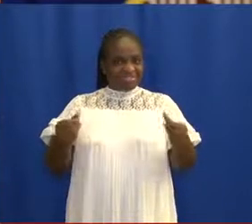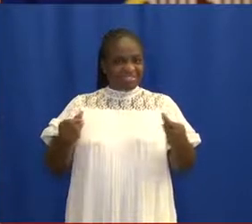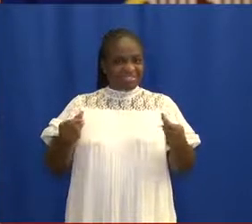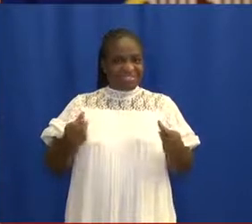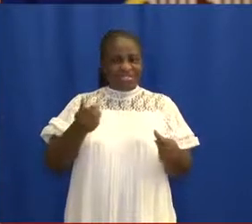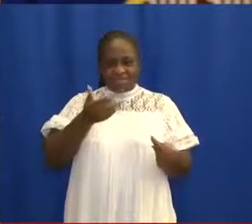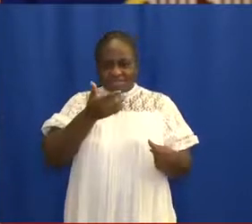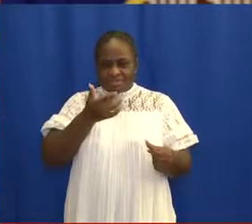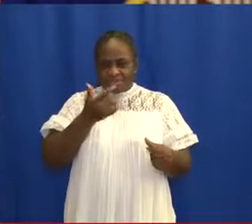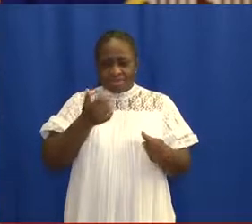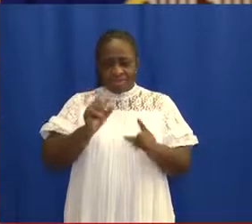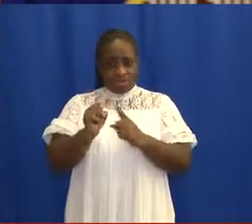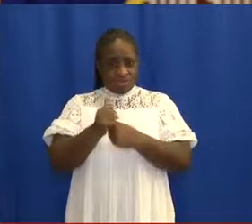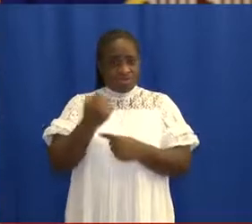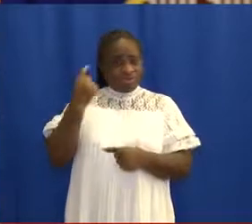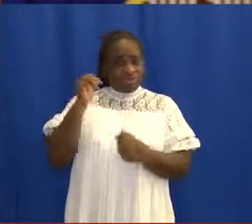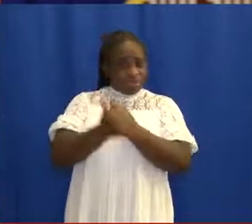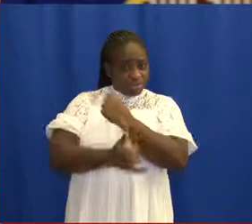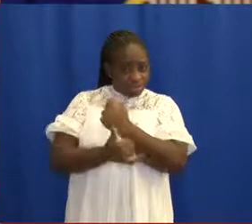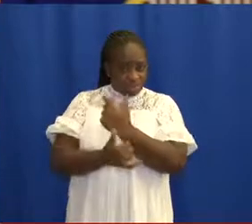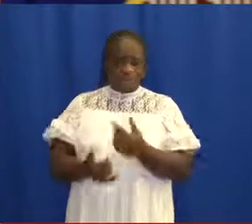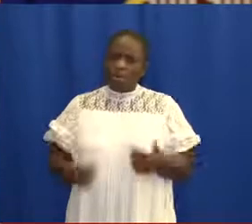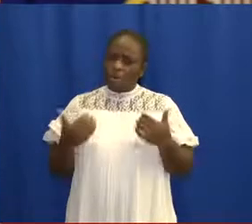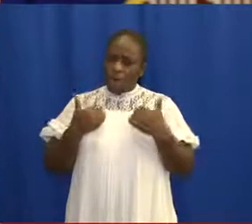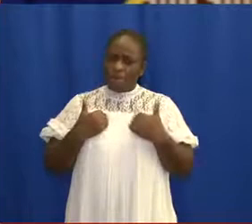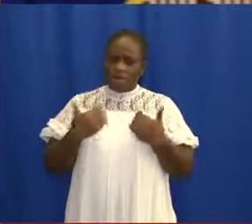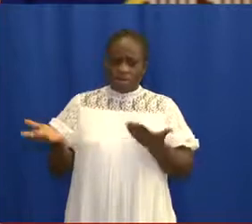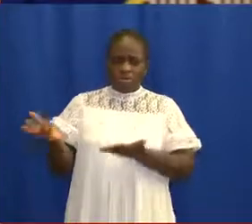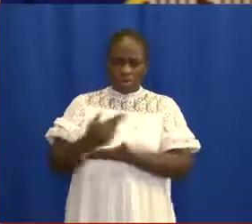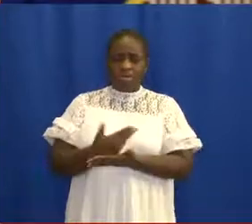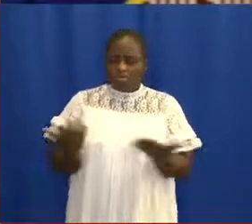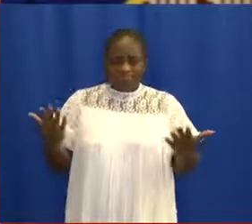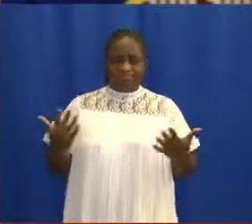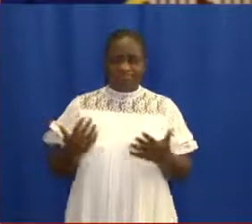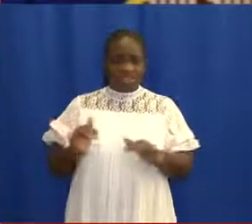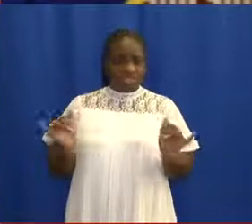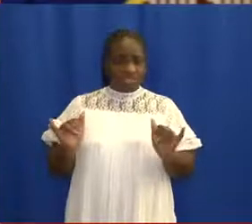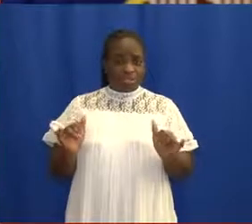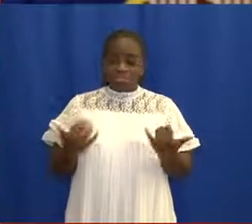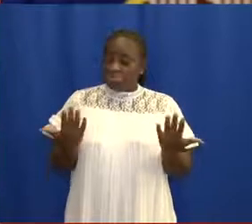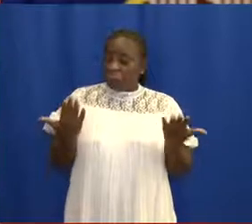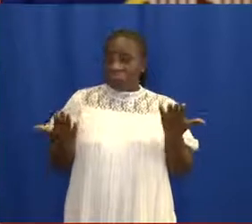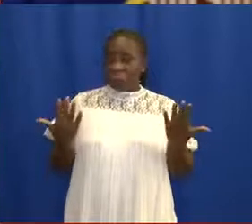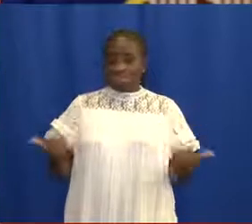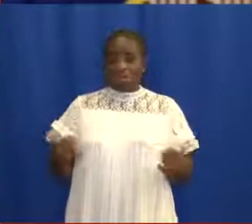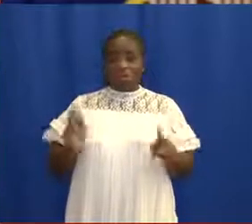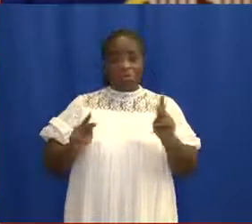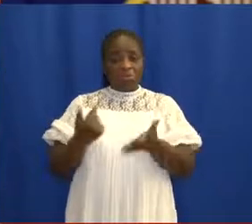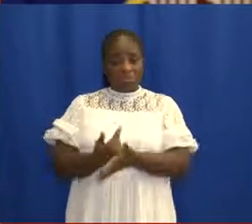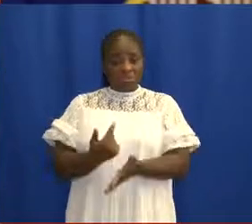situation for the country. We have to return to them. So, fellow Ghanaians,